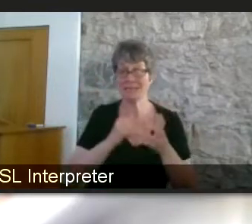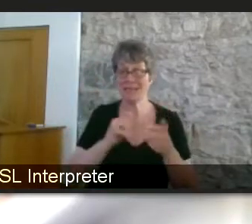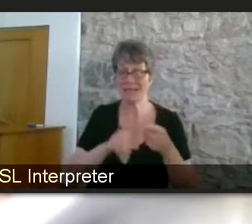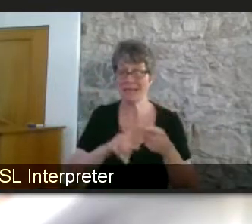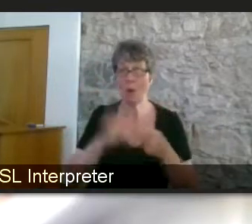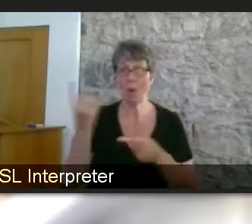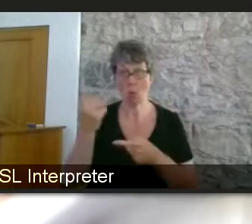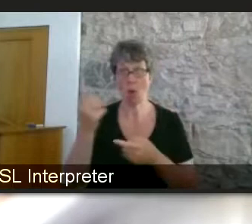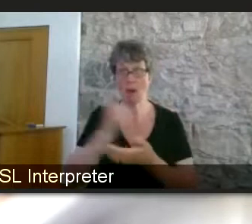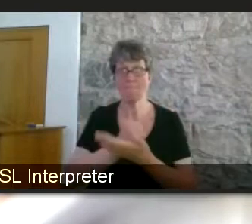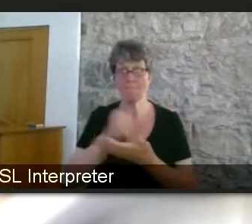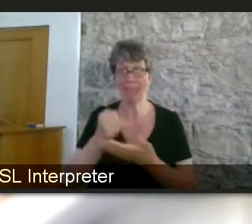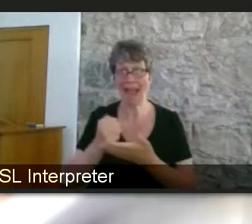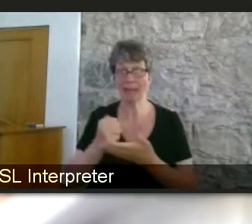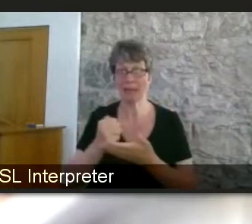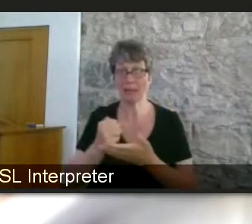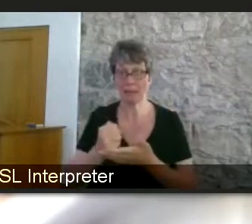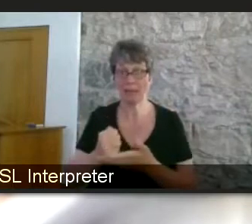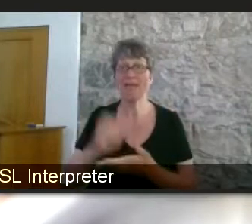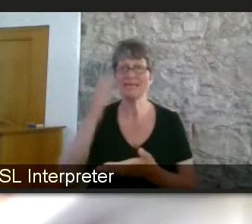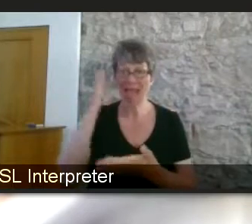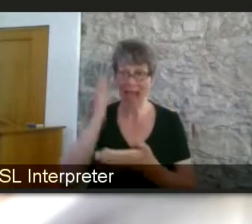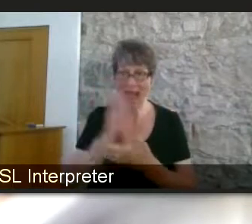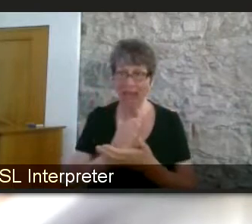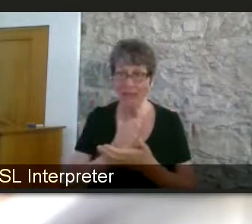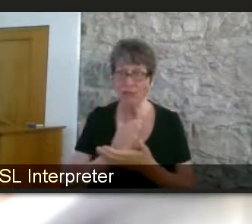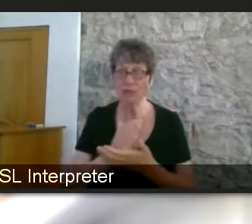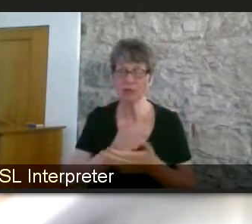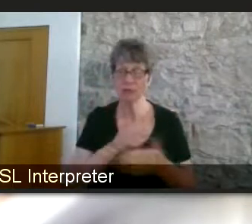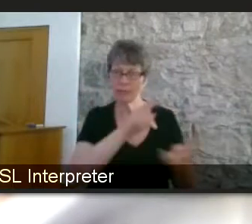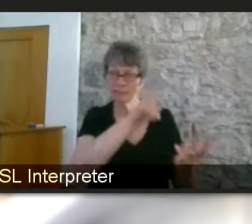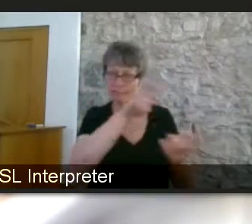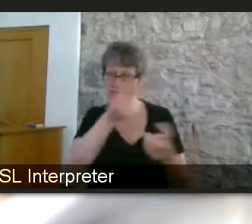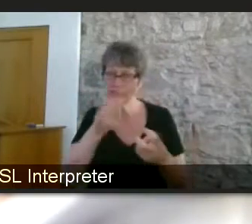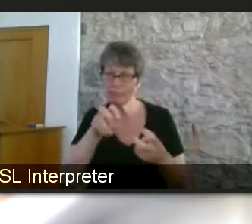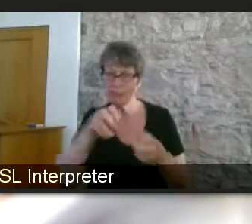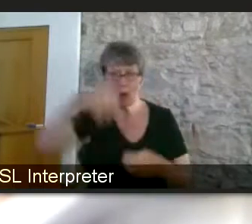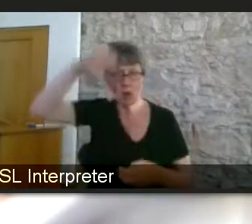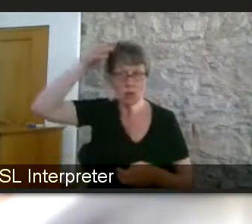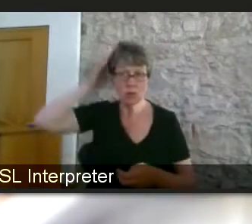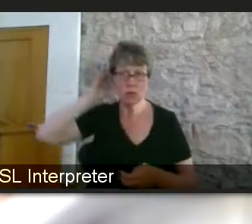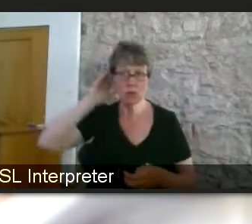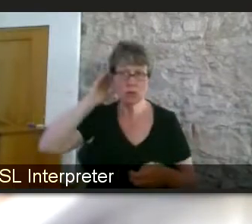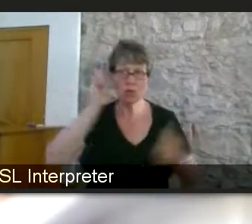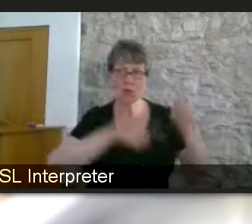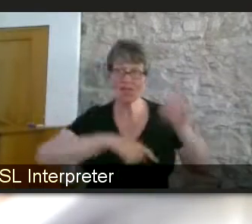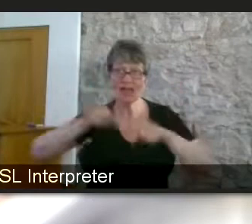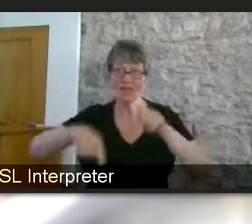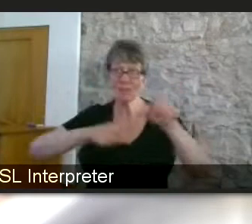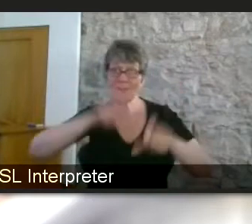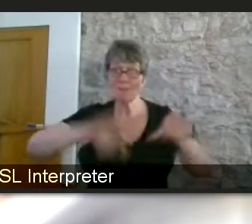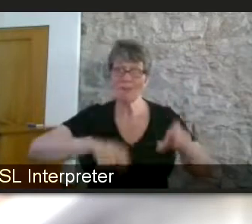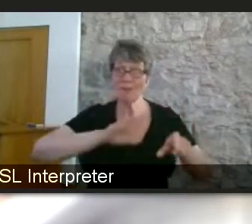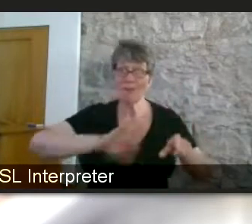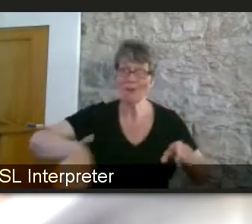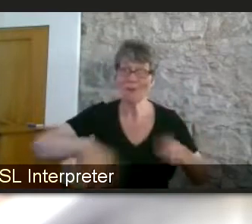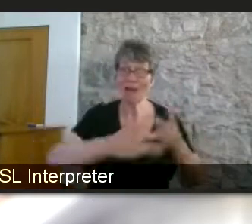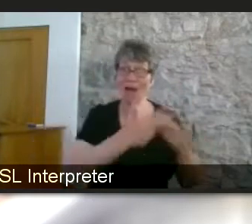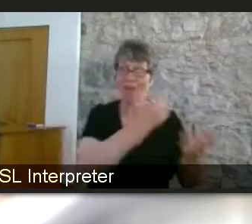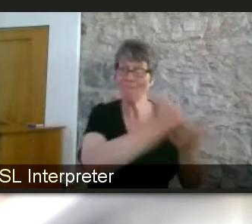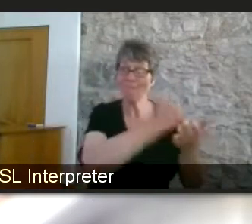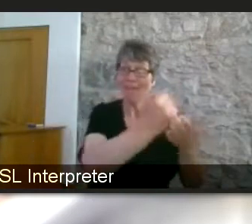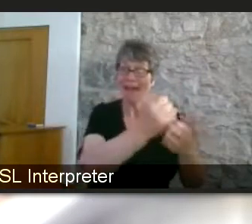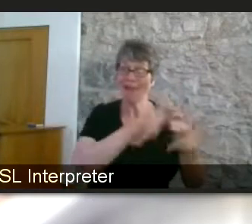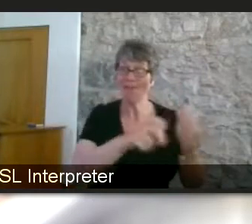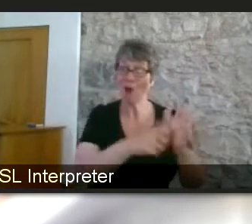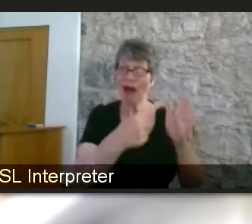is actively poaching from disabled neurodivergent people from other banks um in their it systems because